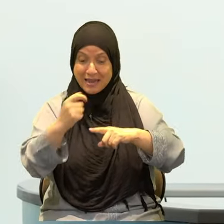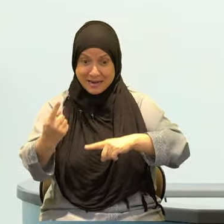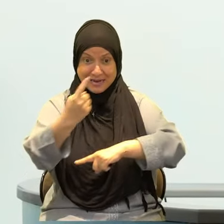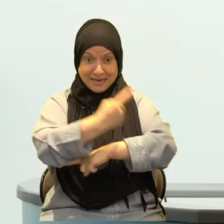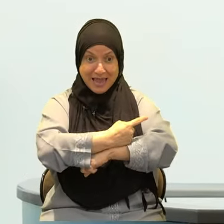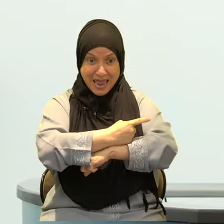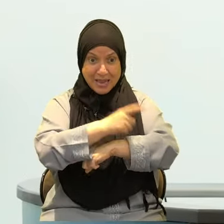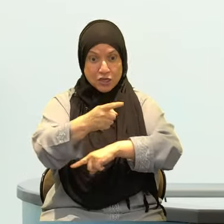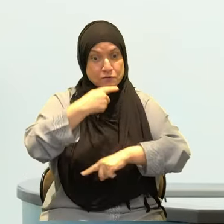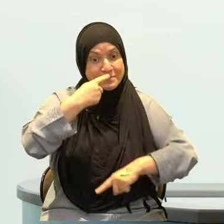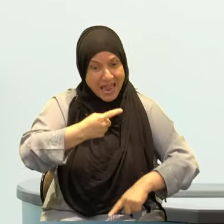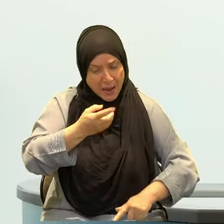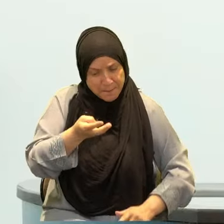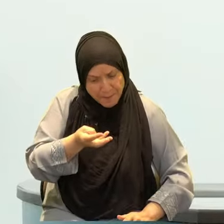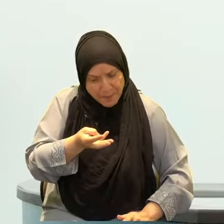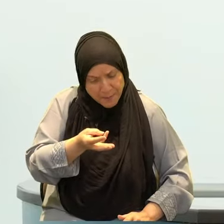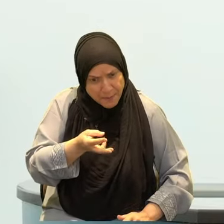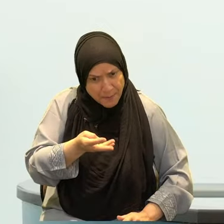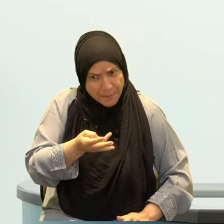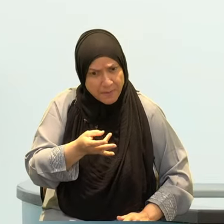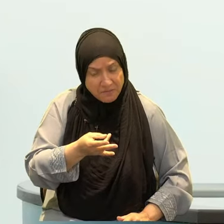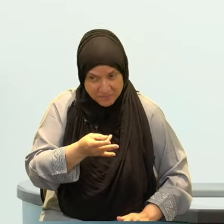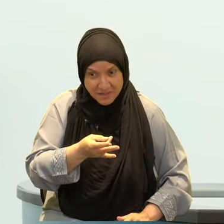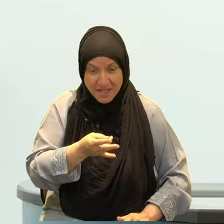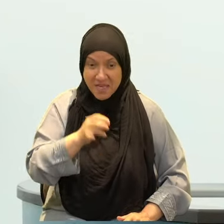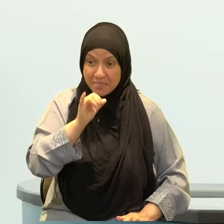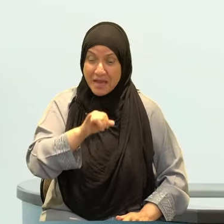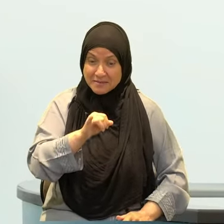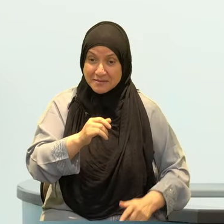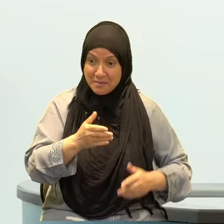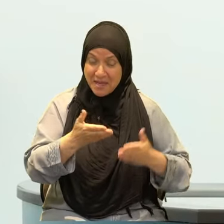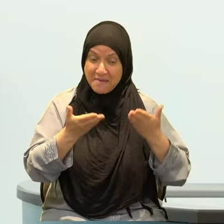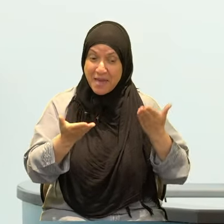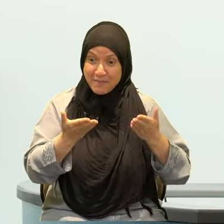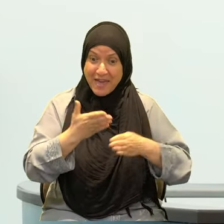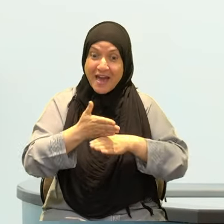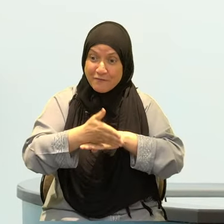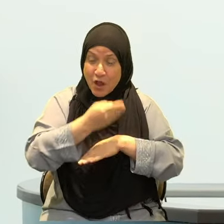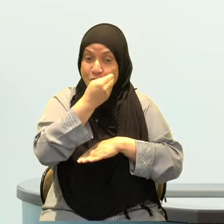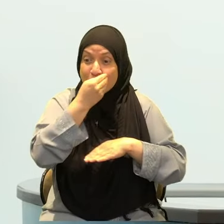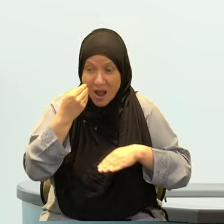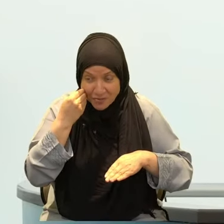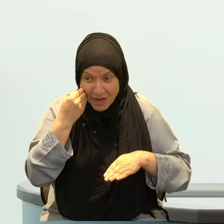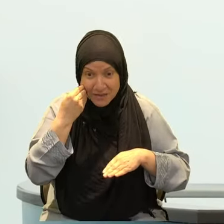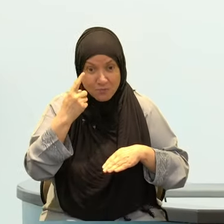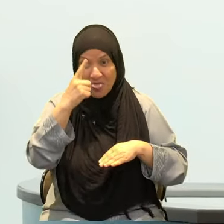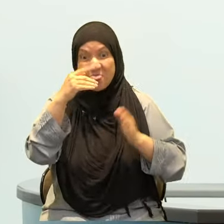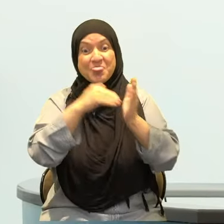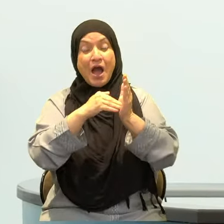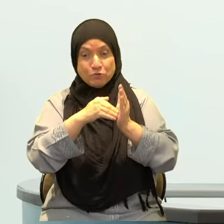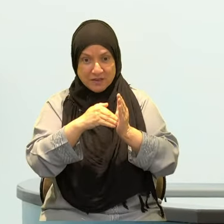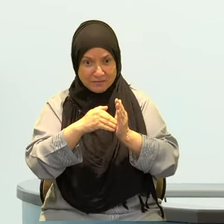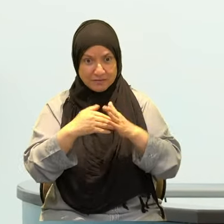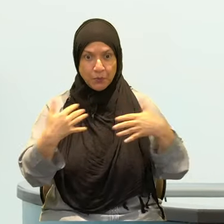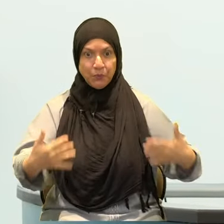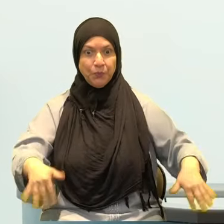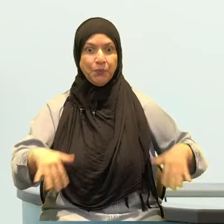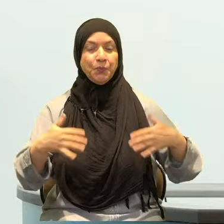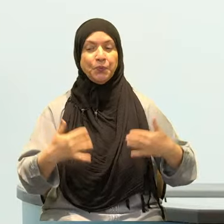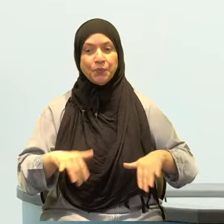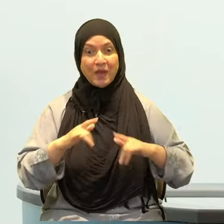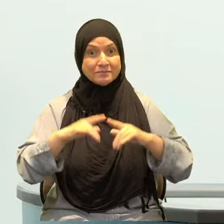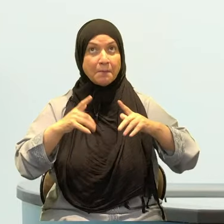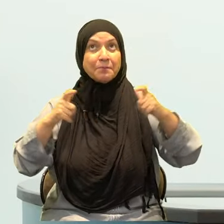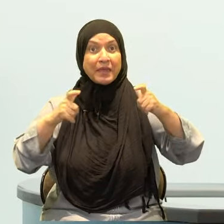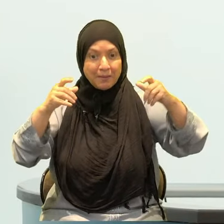you can pay attention to the last few words of every one of these ahadith. The first hadith is from Aisha radiallahu ta'ala anha, where she says that the